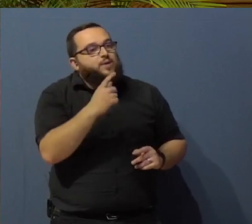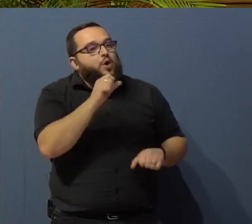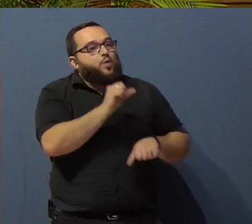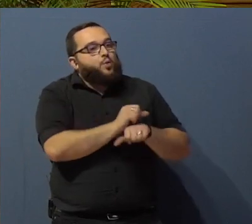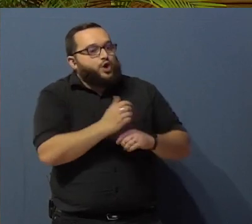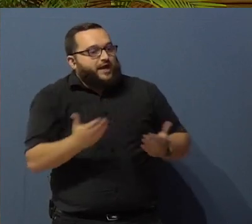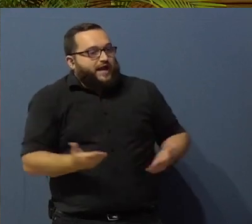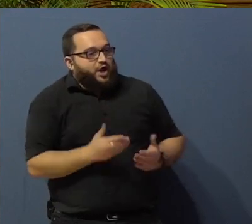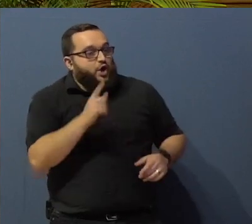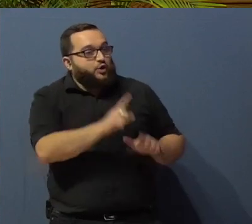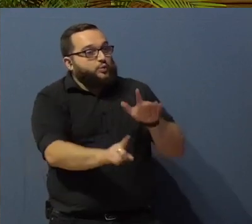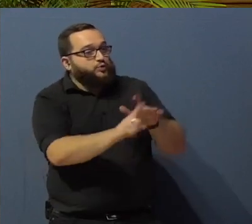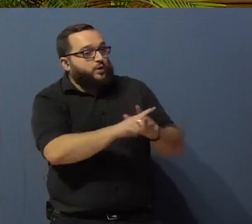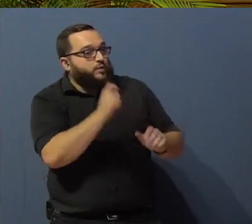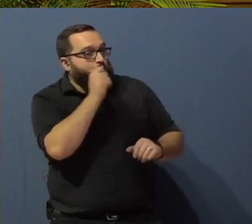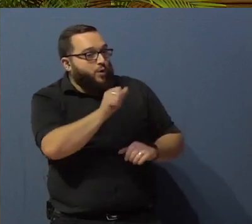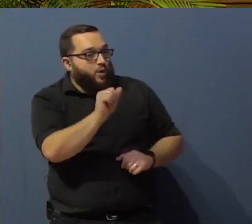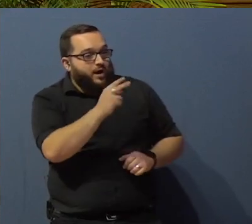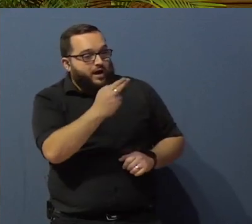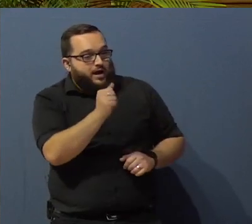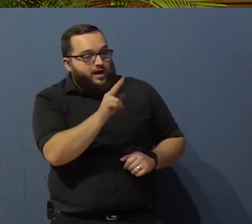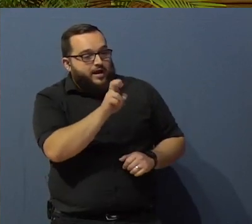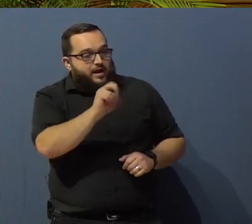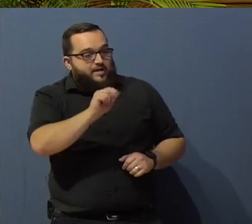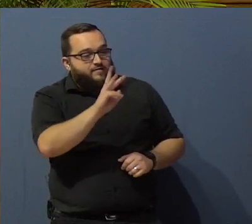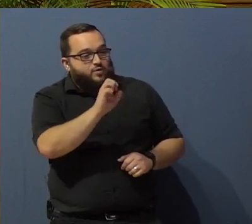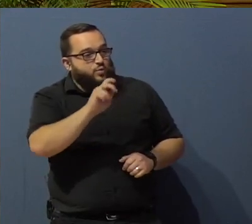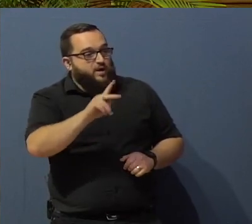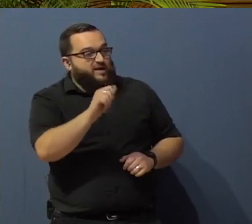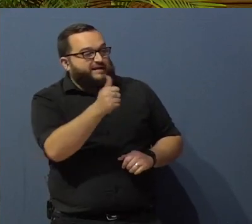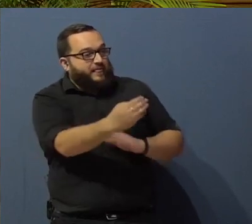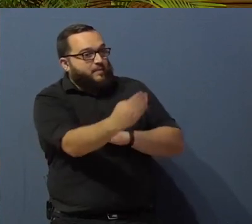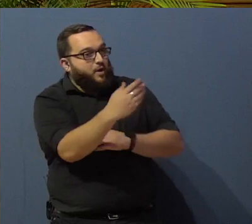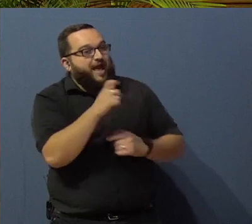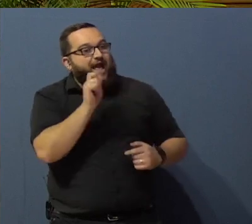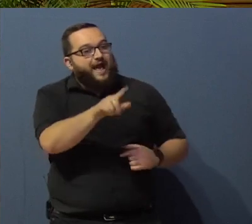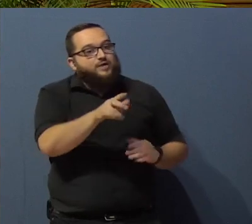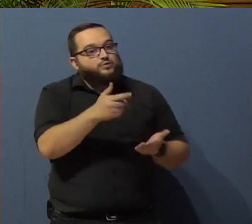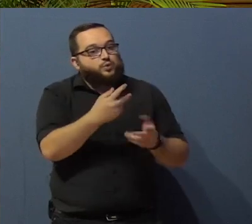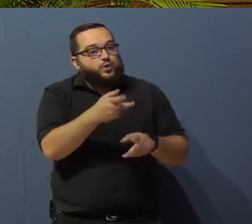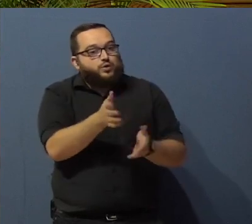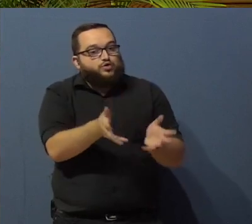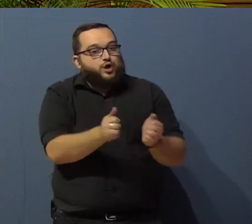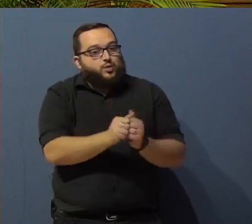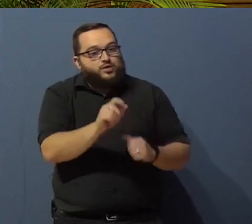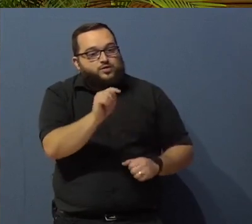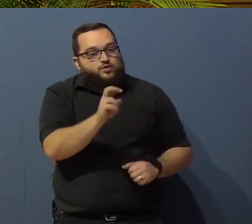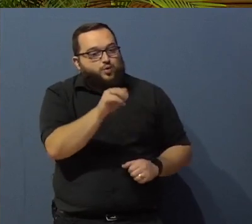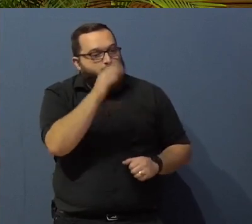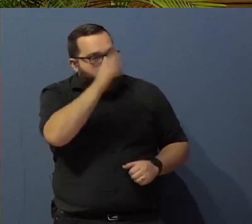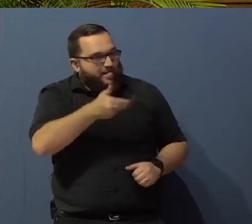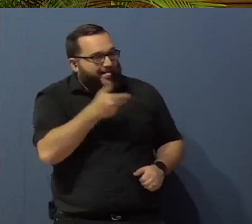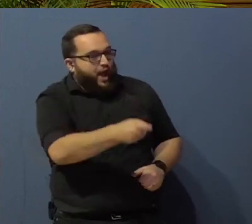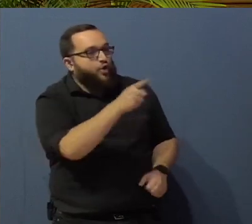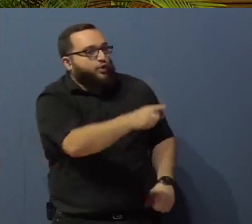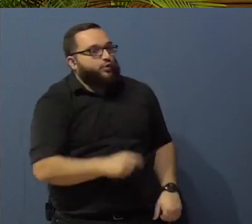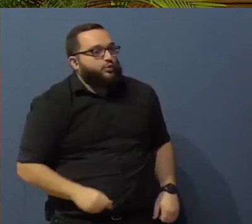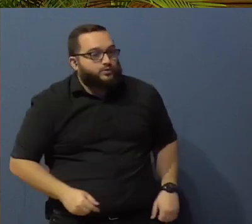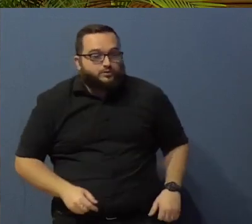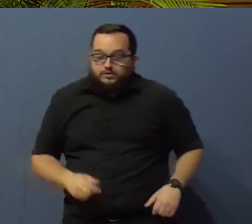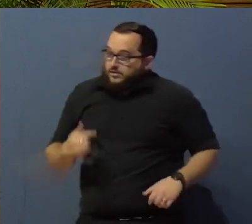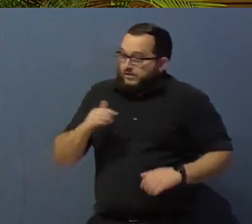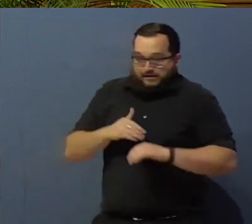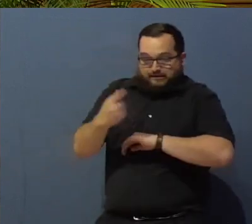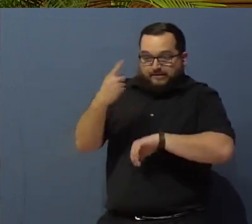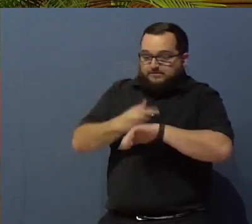tomorrow to Havenwick at 10 a.m. I asked to talk to Tori, my supervisor, and you'll be hired on. And I